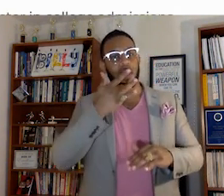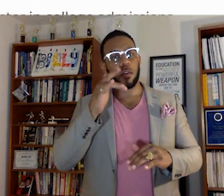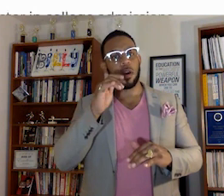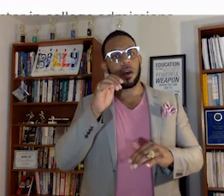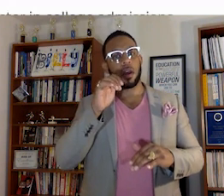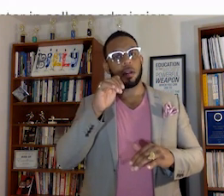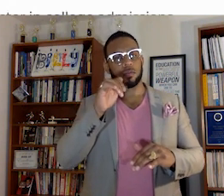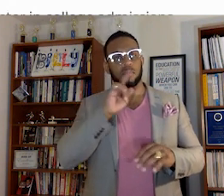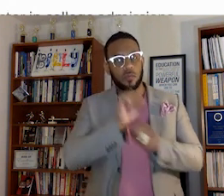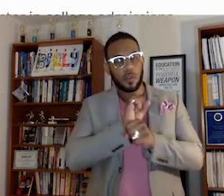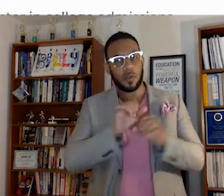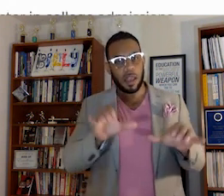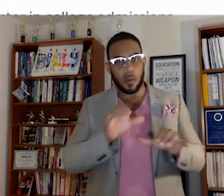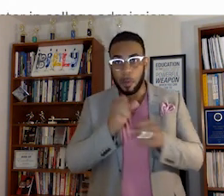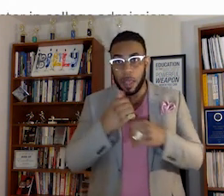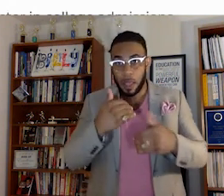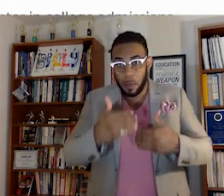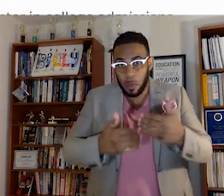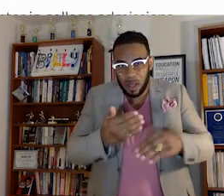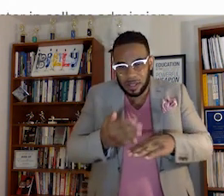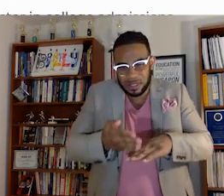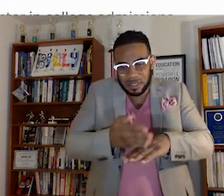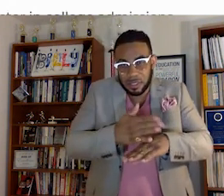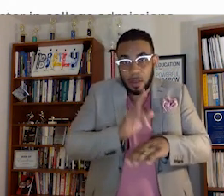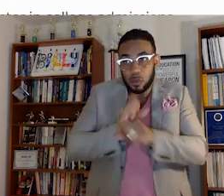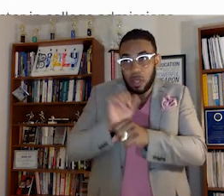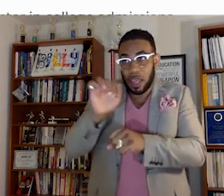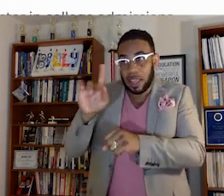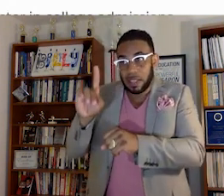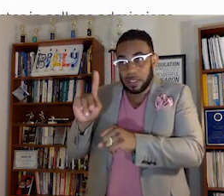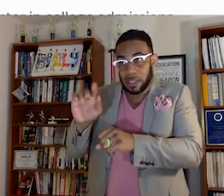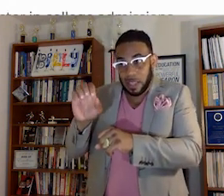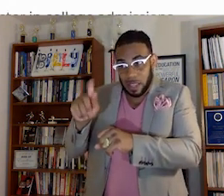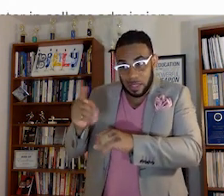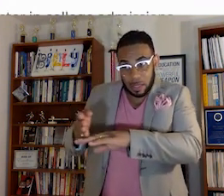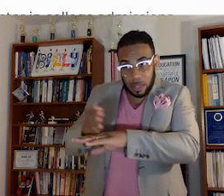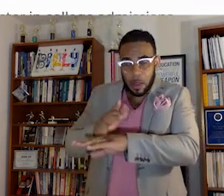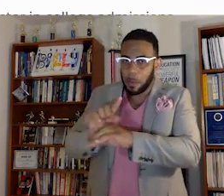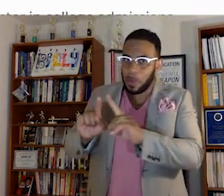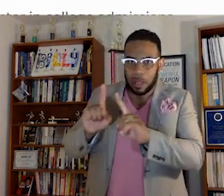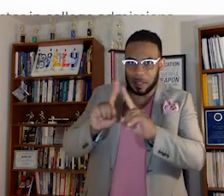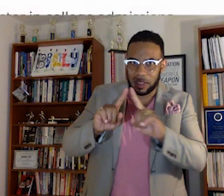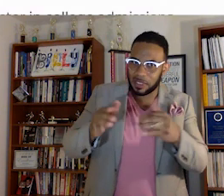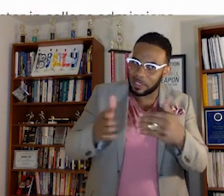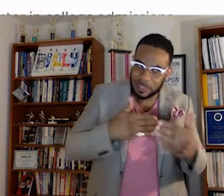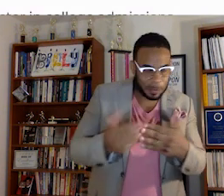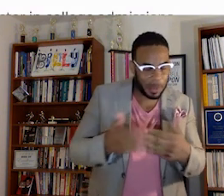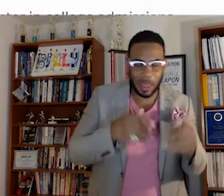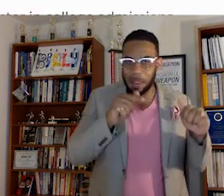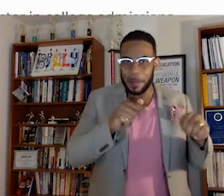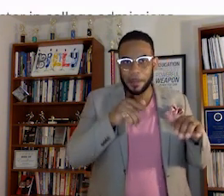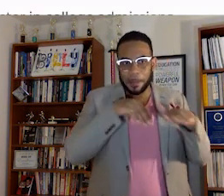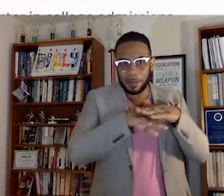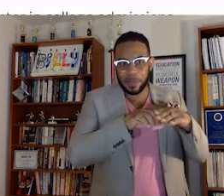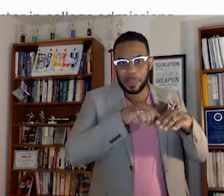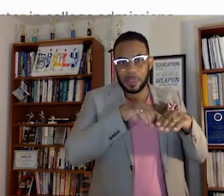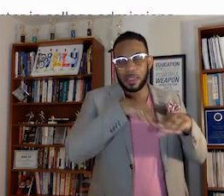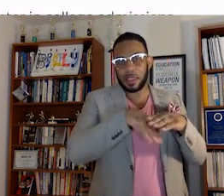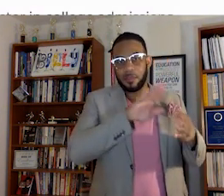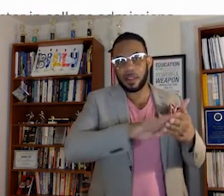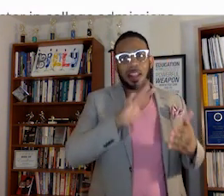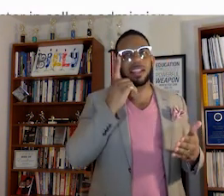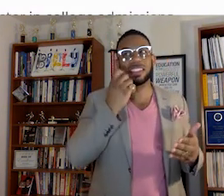we're making progress is, and I'm sure the SAT is evolving, but despite this, despite the admissions and entry,